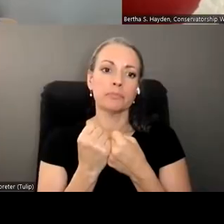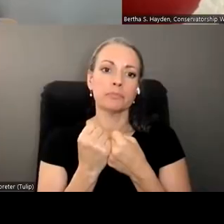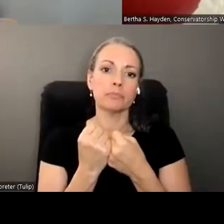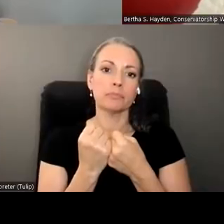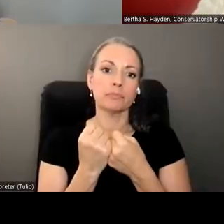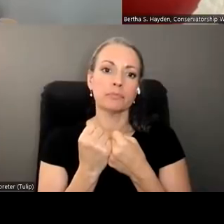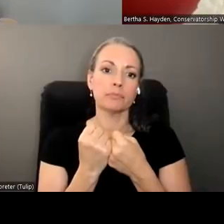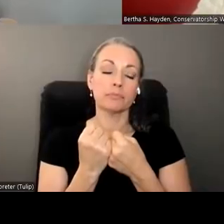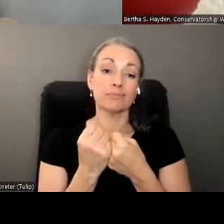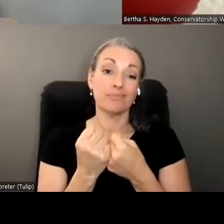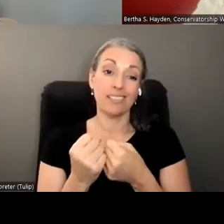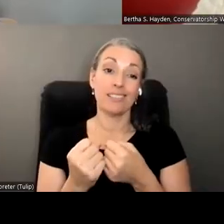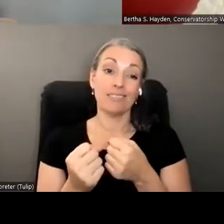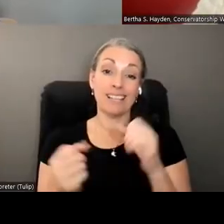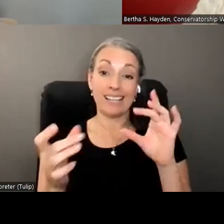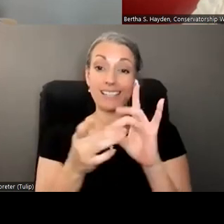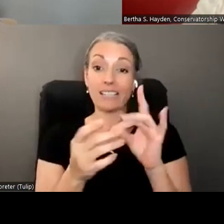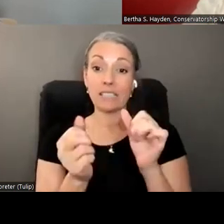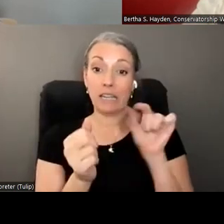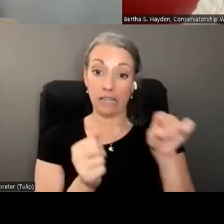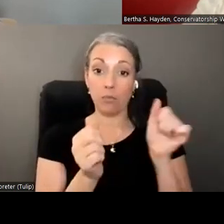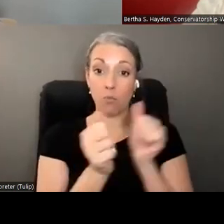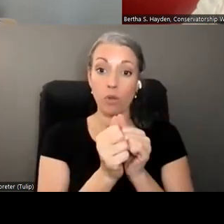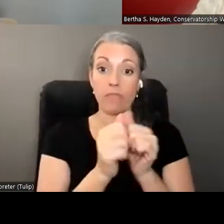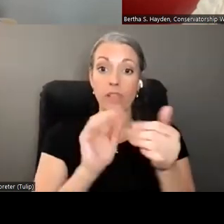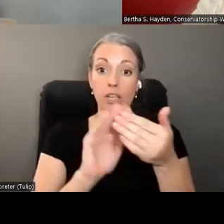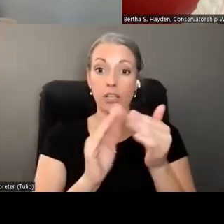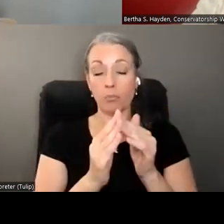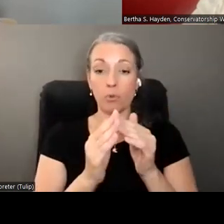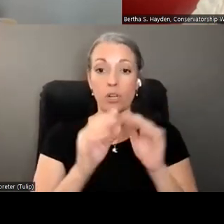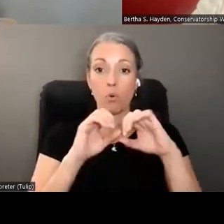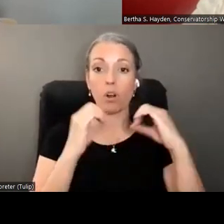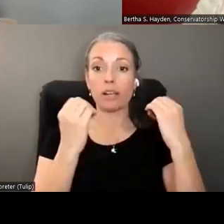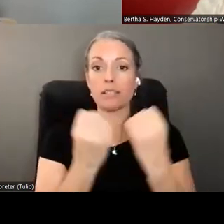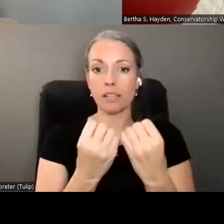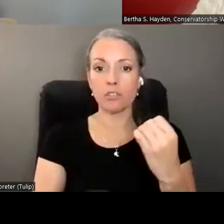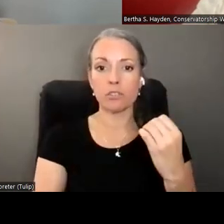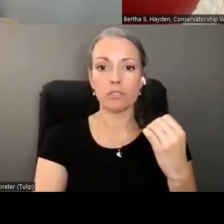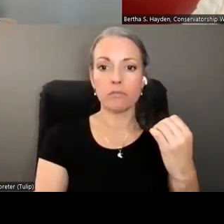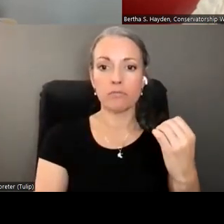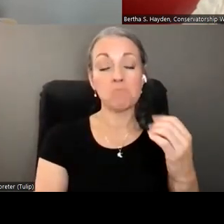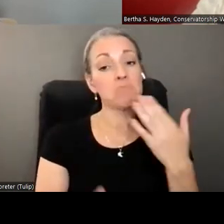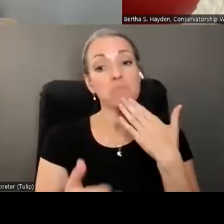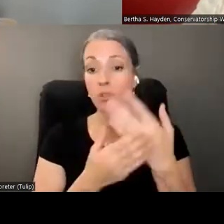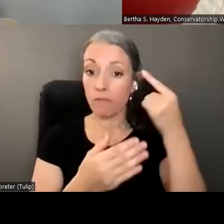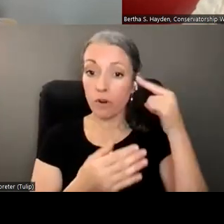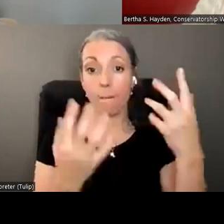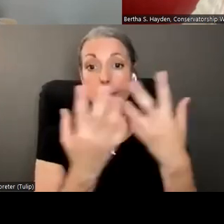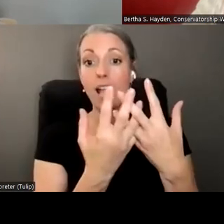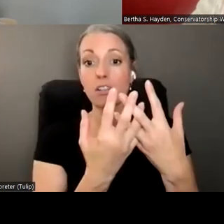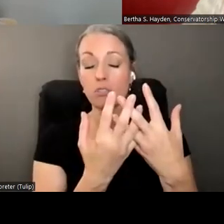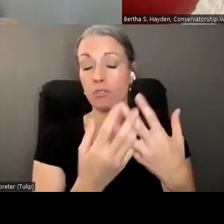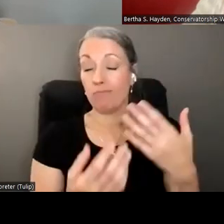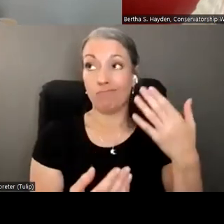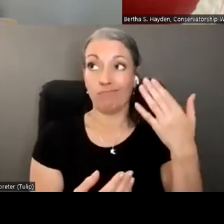I mean definitely connecting him with any community-based organizations that would be good for him. I don't you know we don't